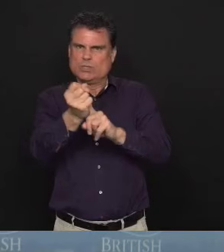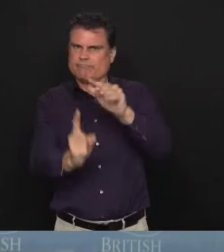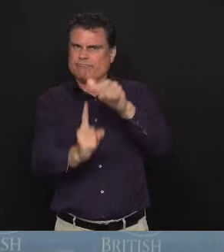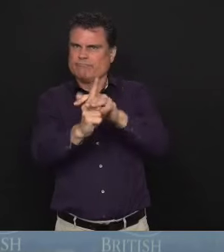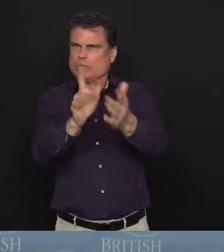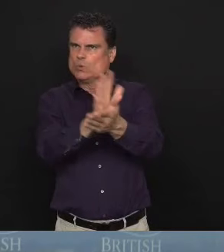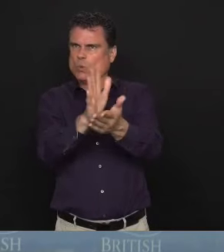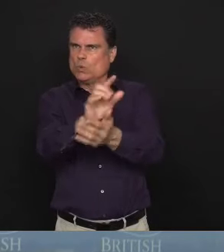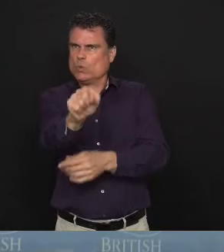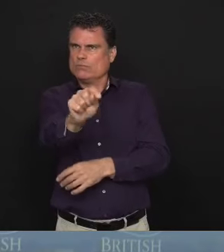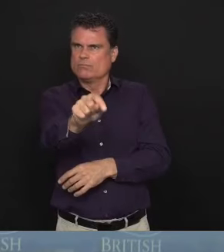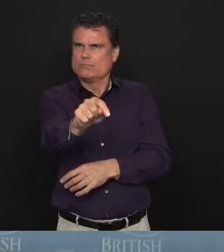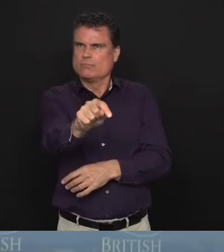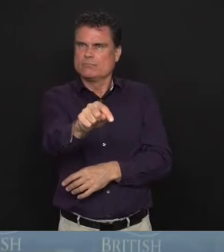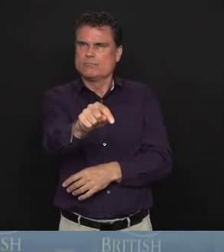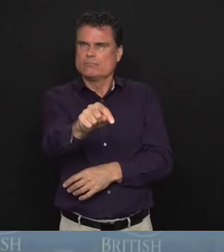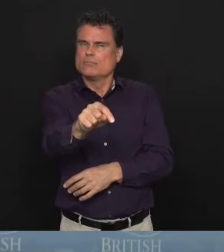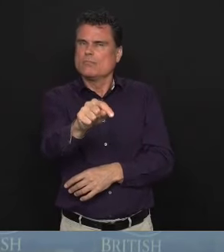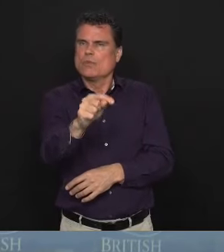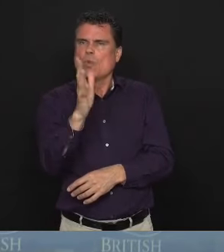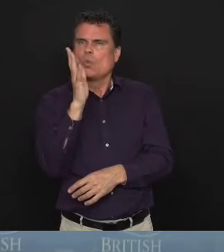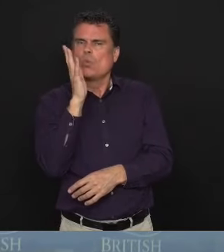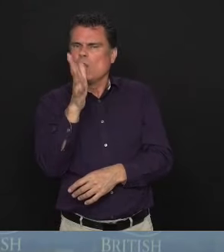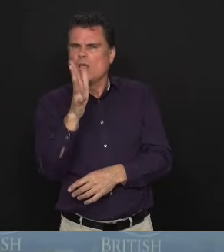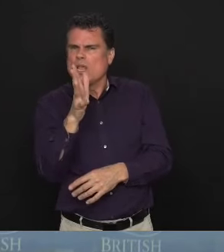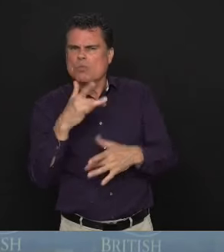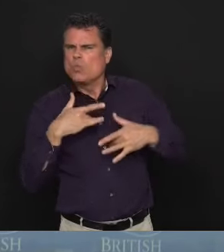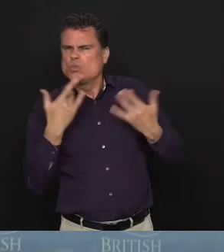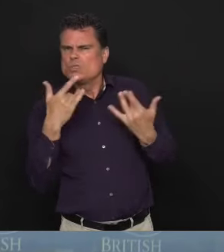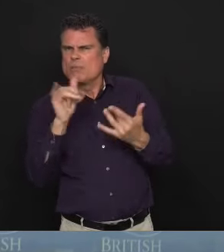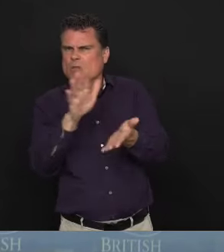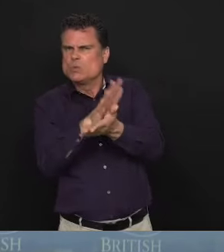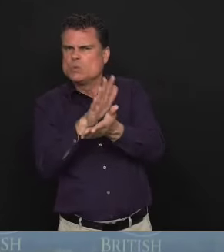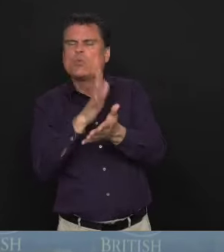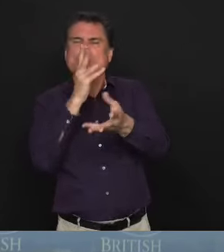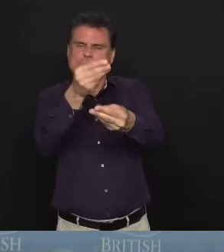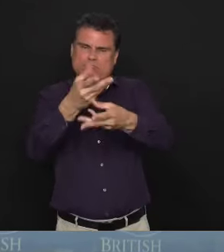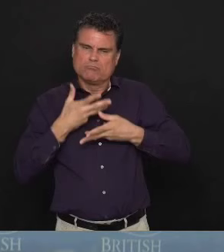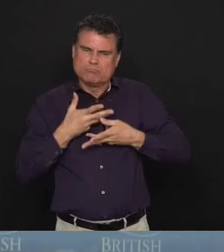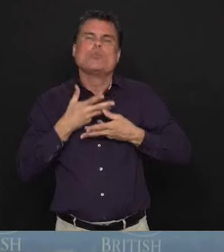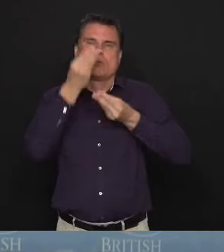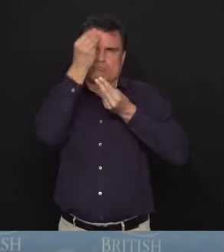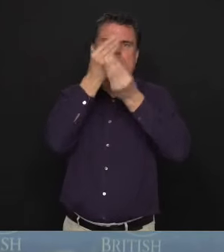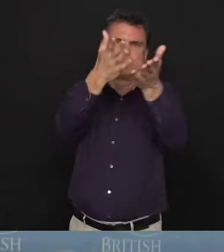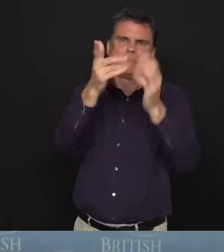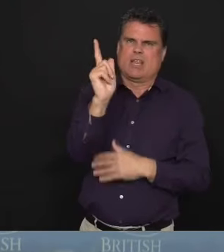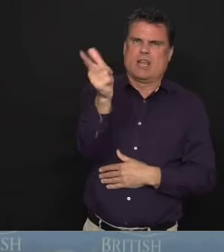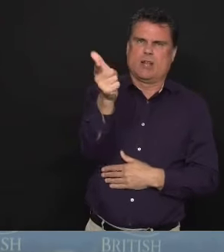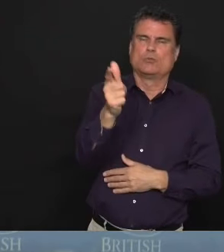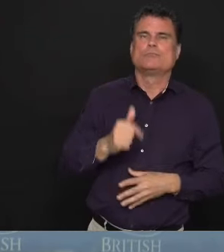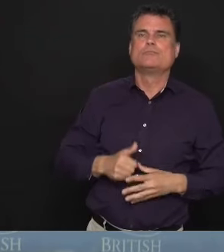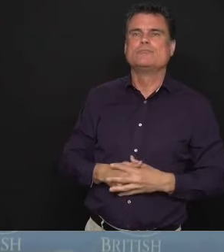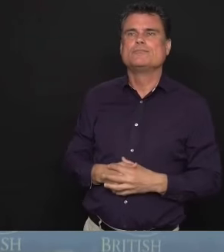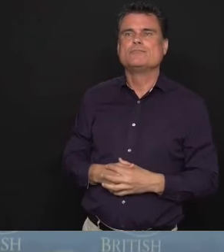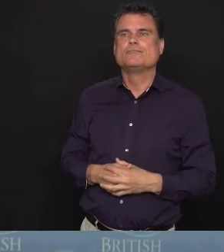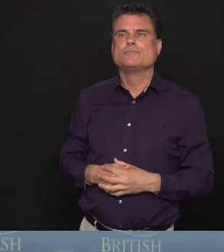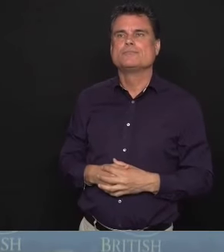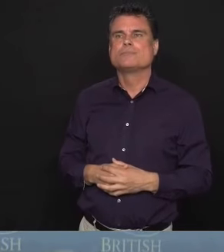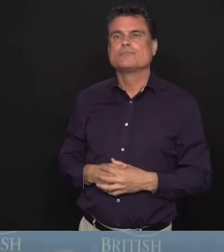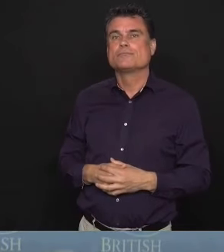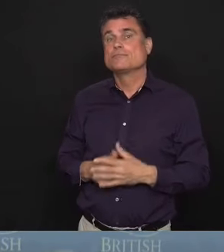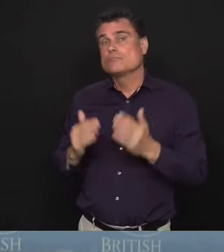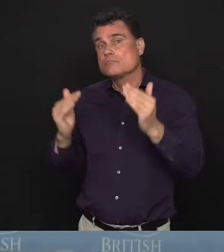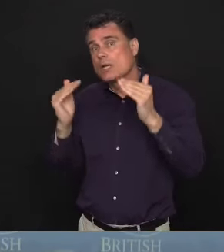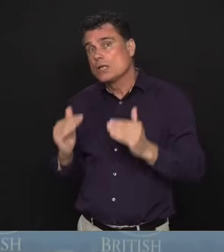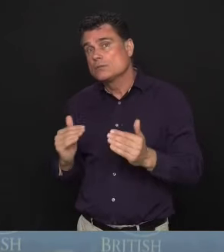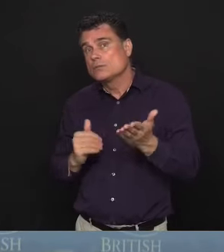further information later on today. The next question is from Wayne Lee,